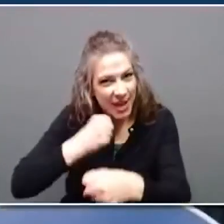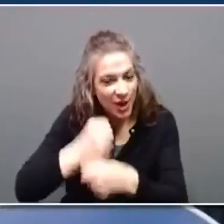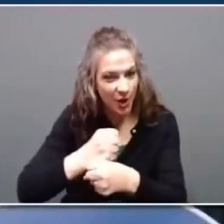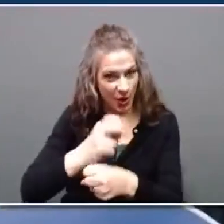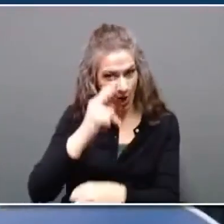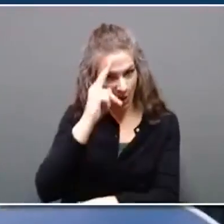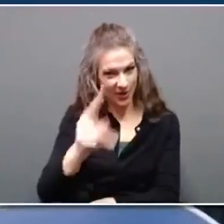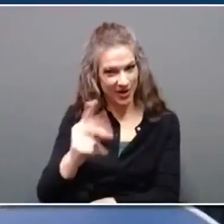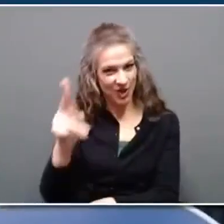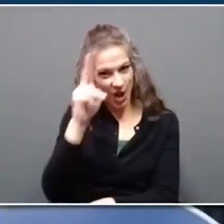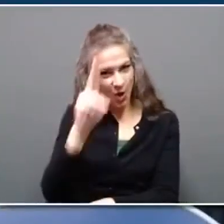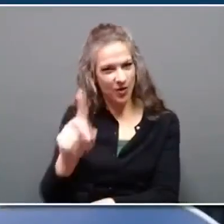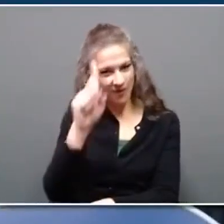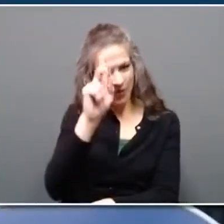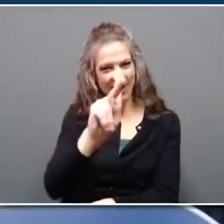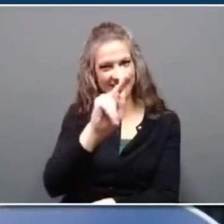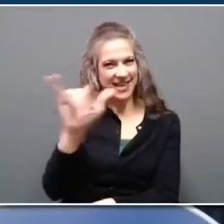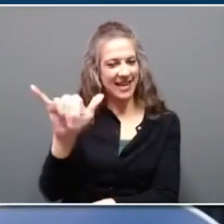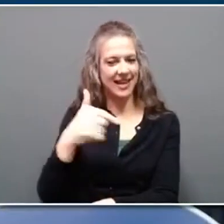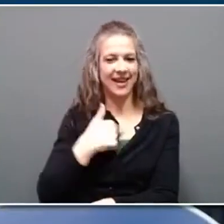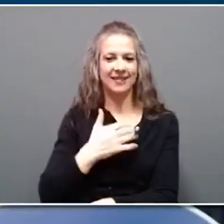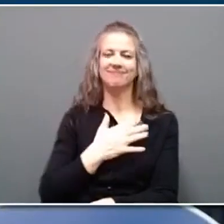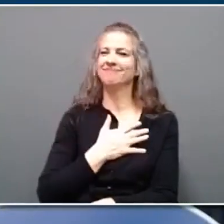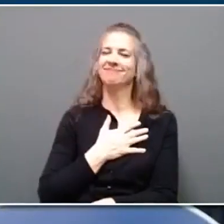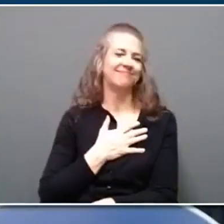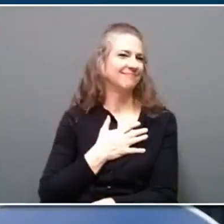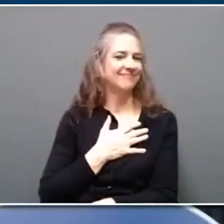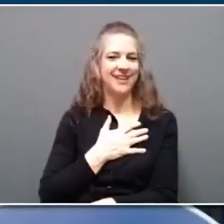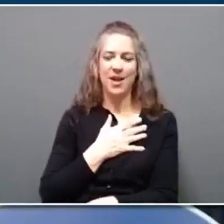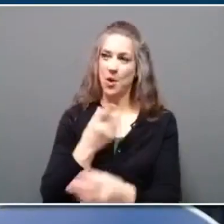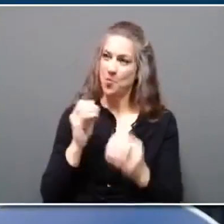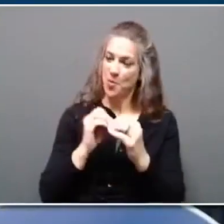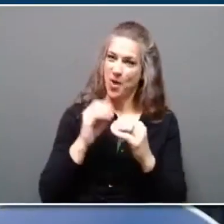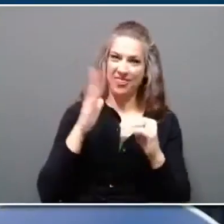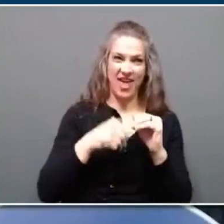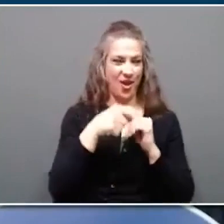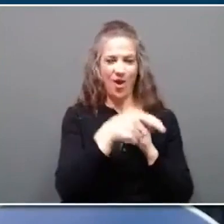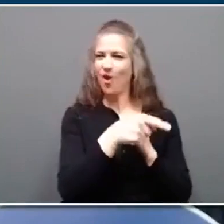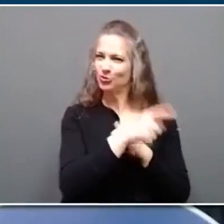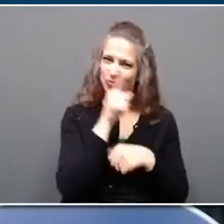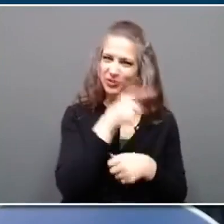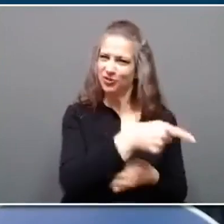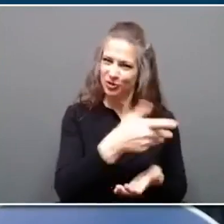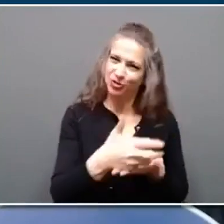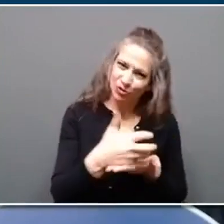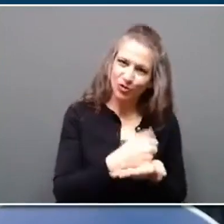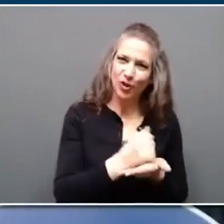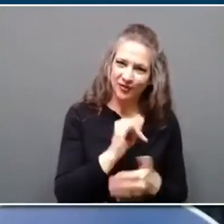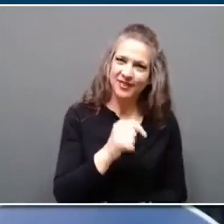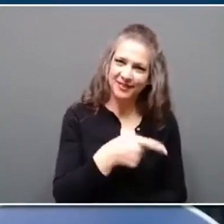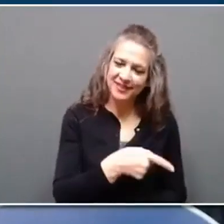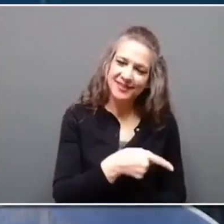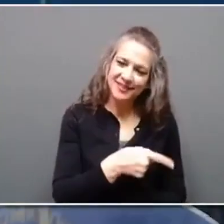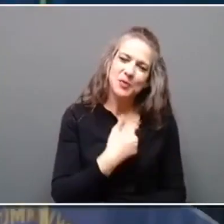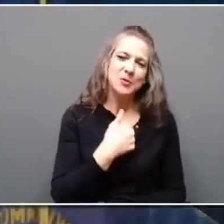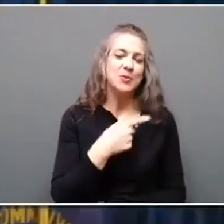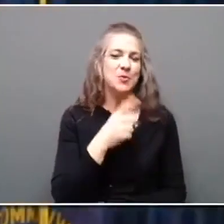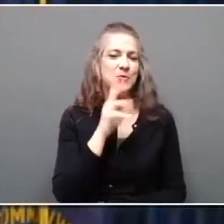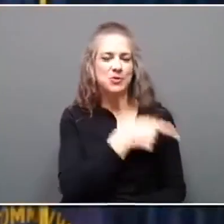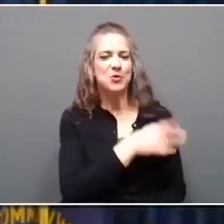honoree for Kentucky, and I couldn't think of anyone more deserving. So we're going to hear from the lieutenant